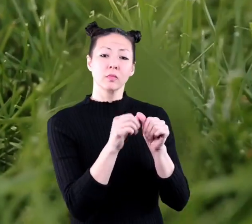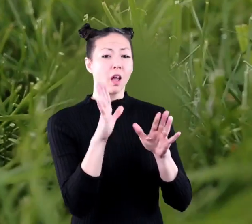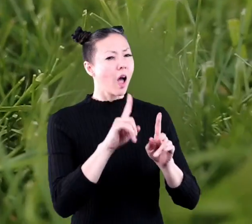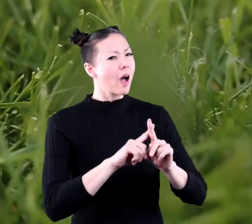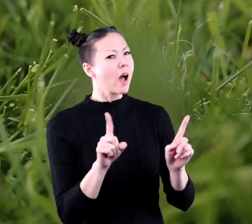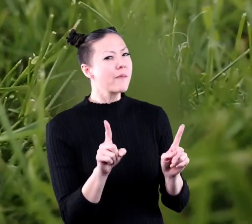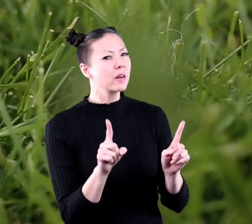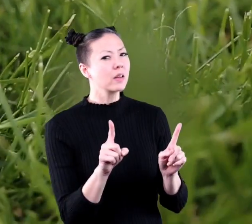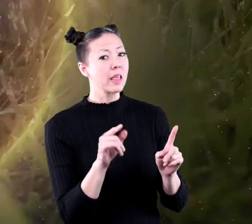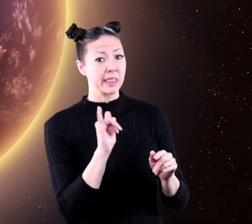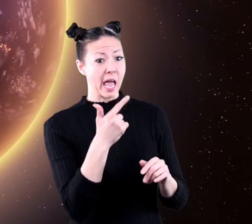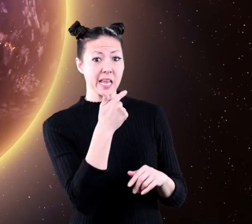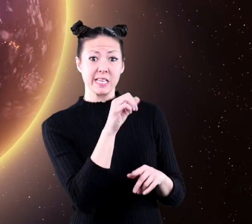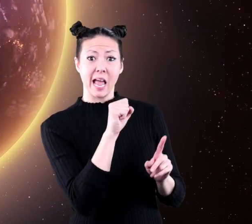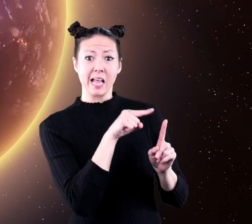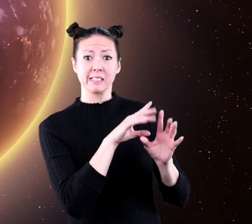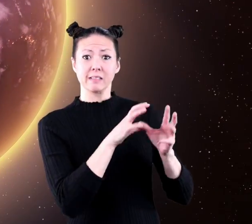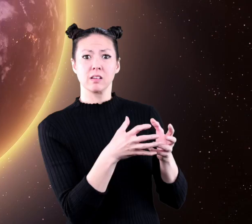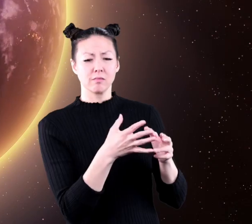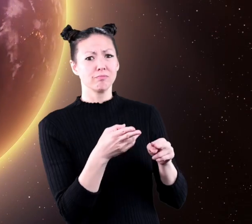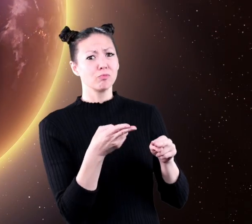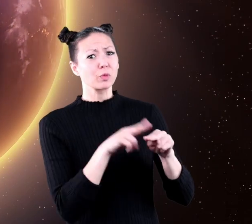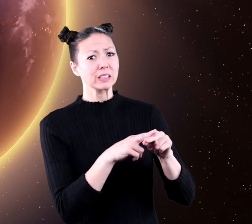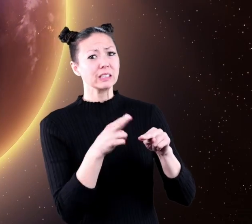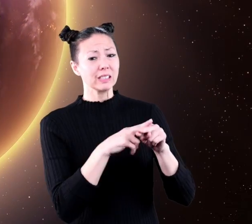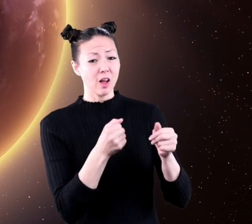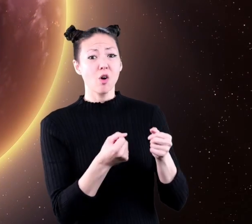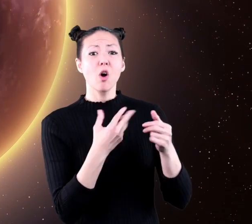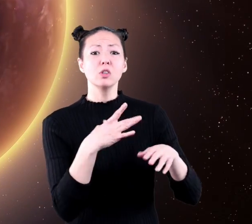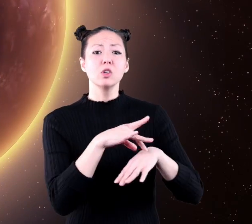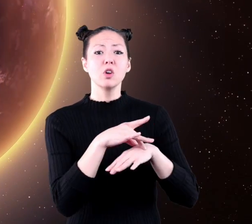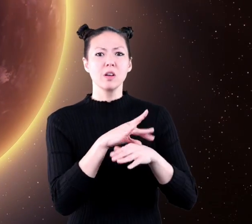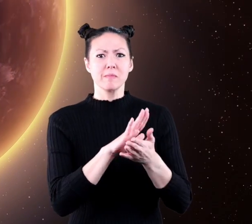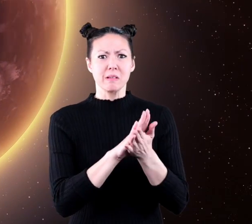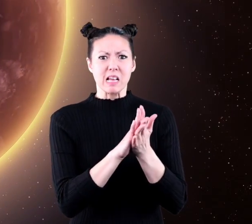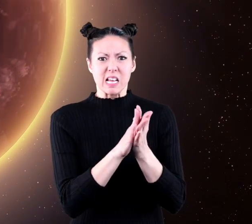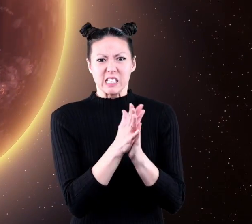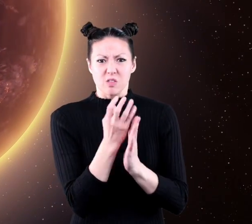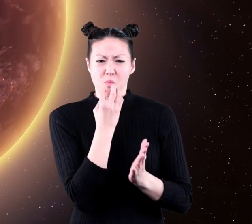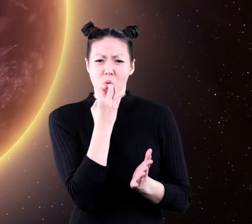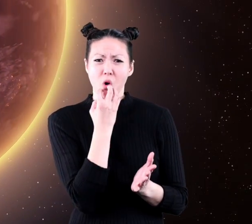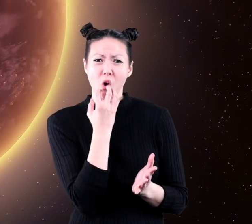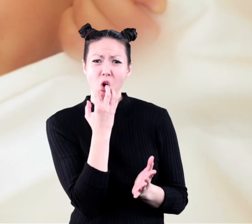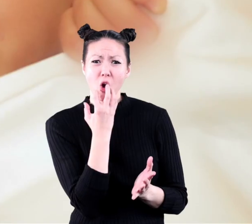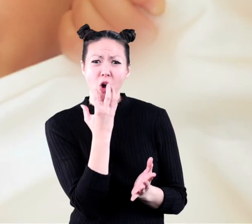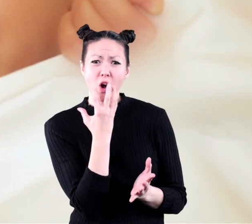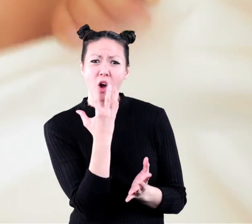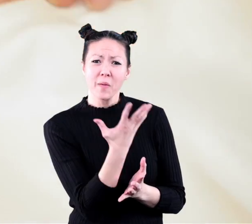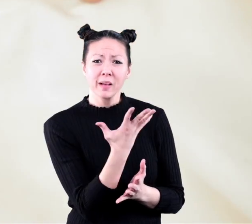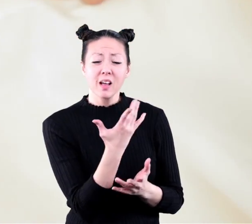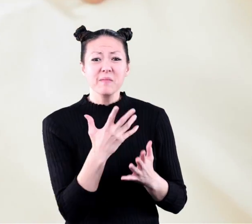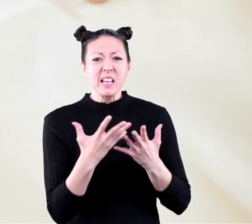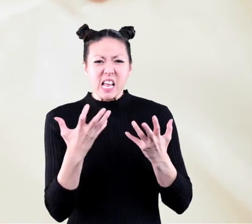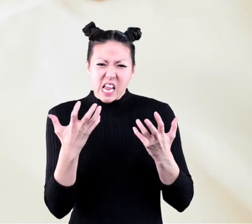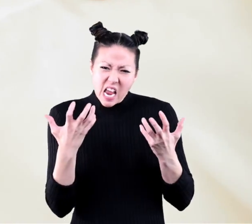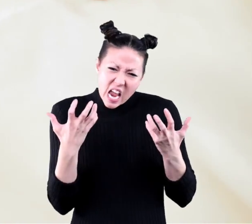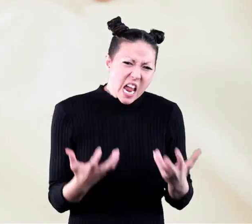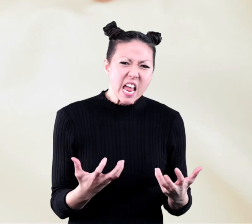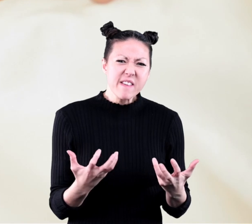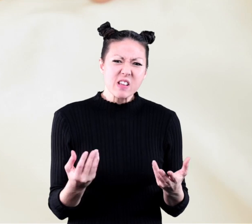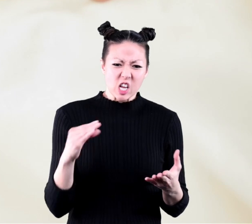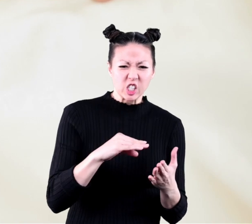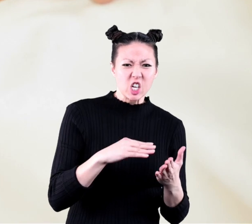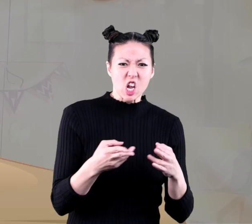However, when these gases increase, it causes the Earth to become warmer, think of it like a heavier